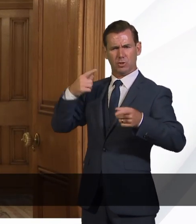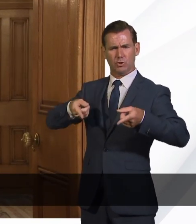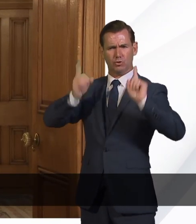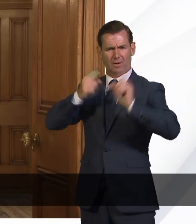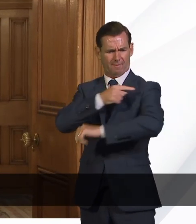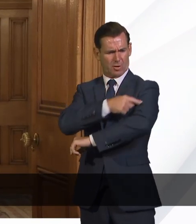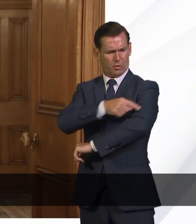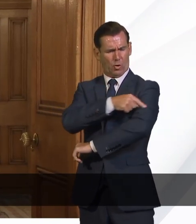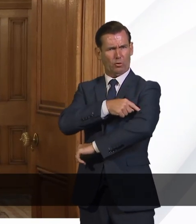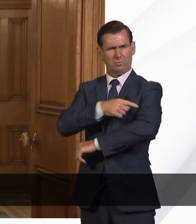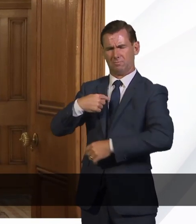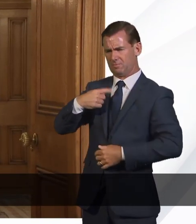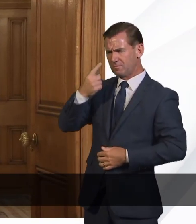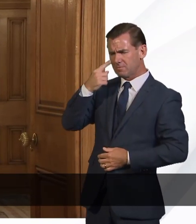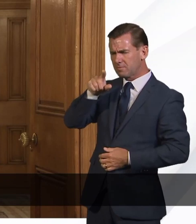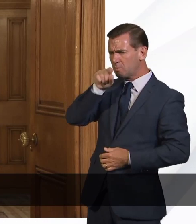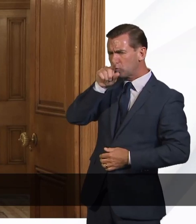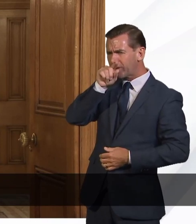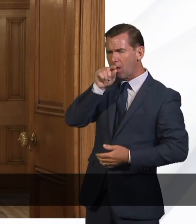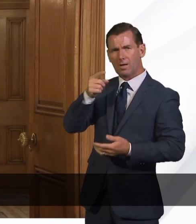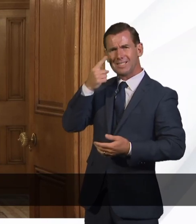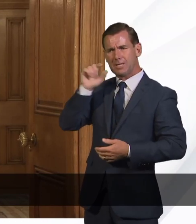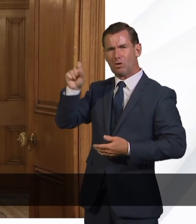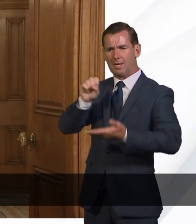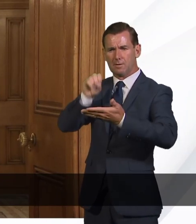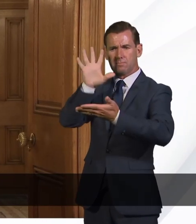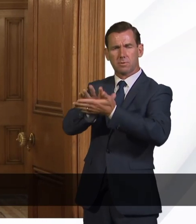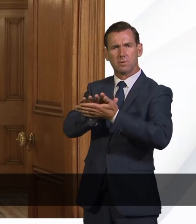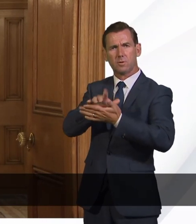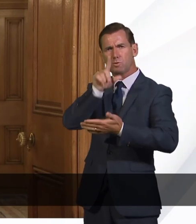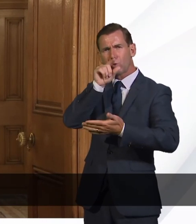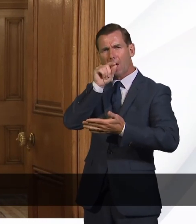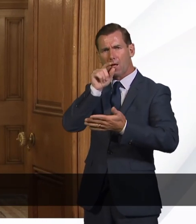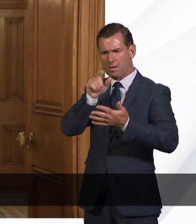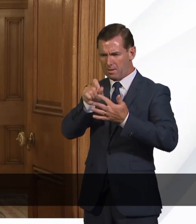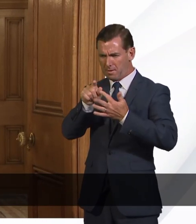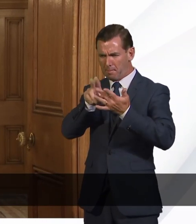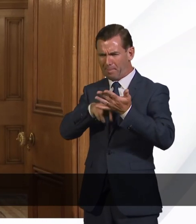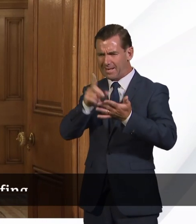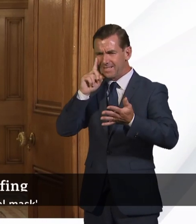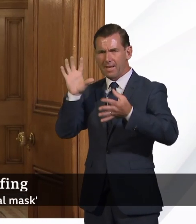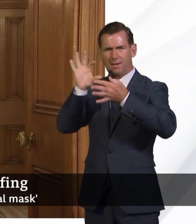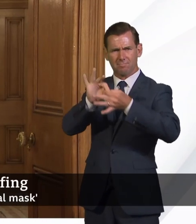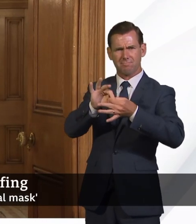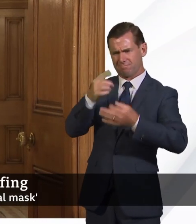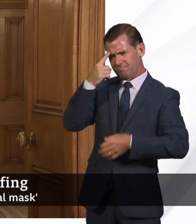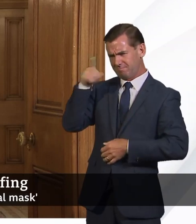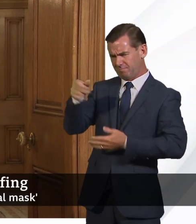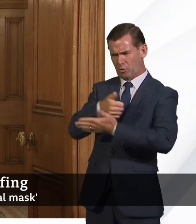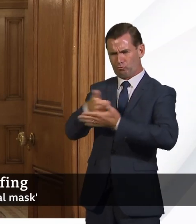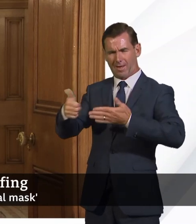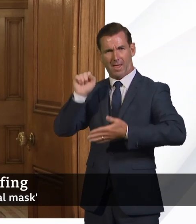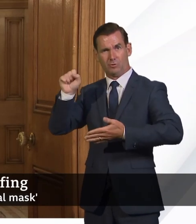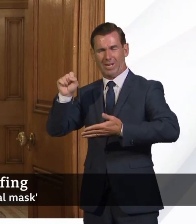number 10 Twitter feed, I see one of her tweets pinned. And so I'm absolutely sure she's been a regular contributor